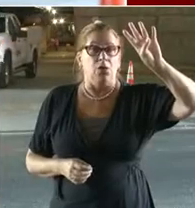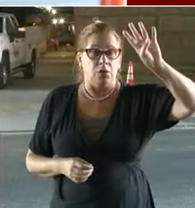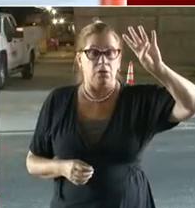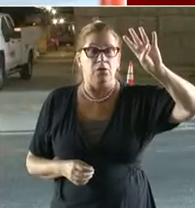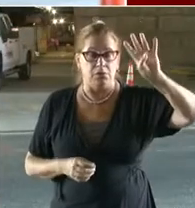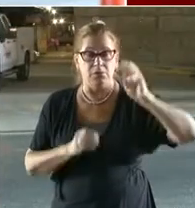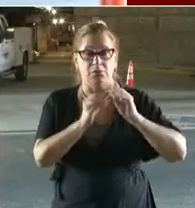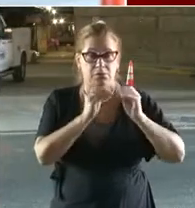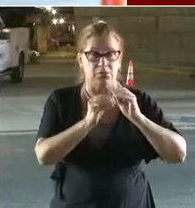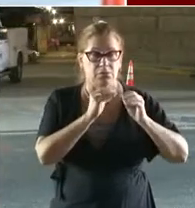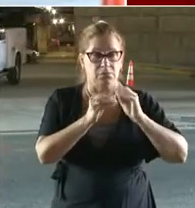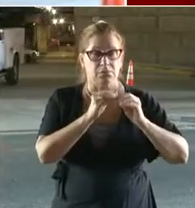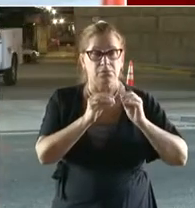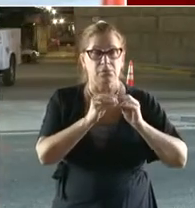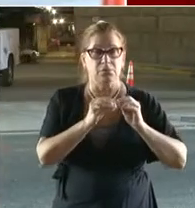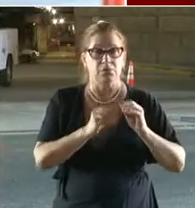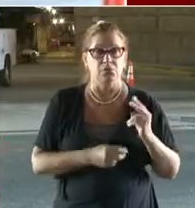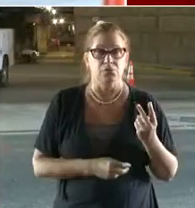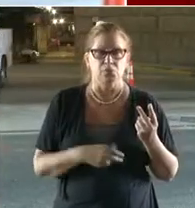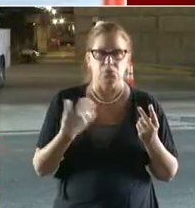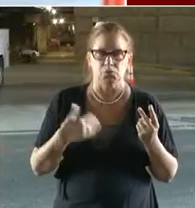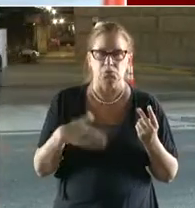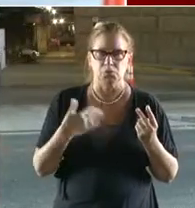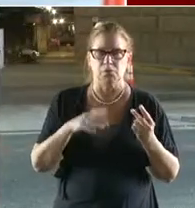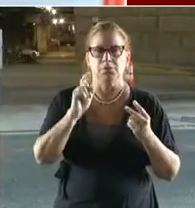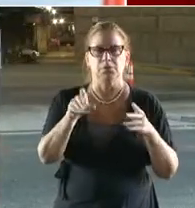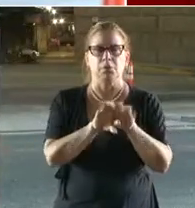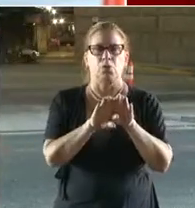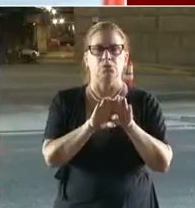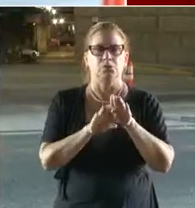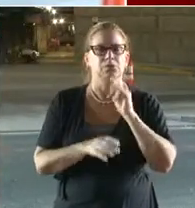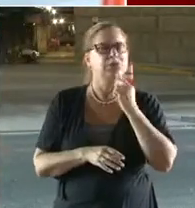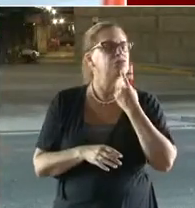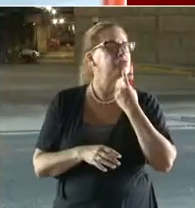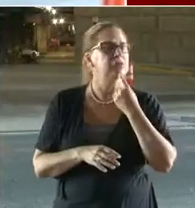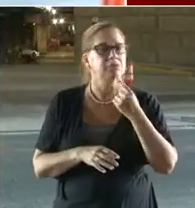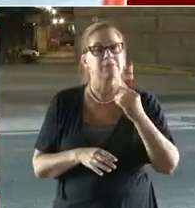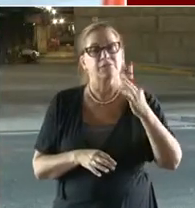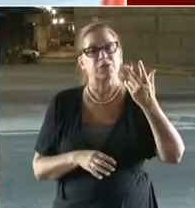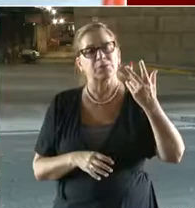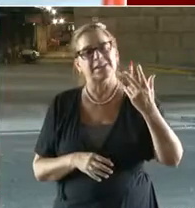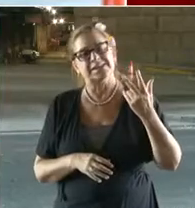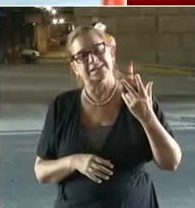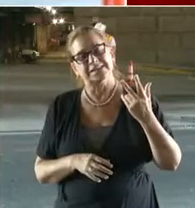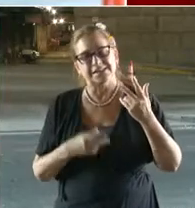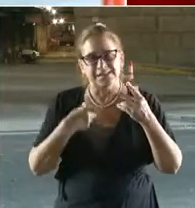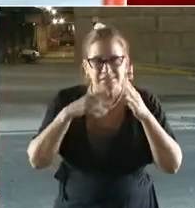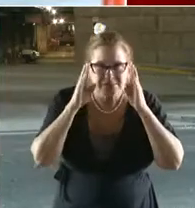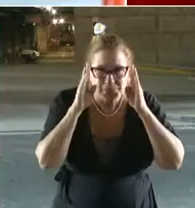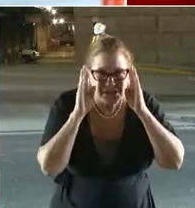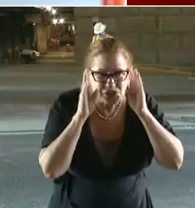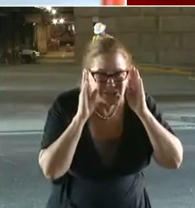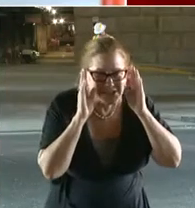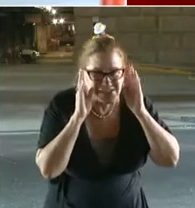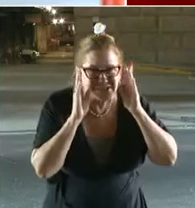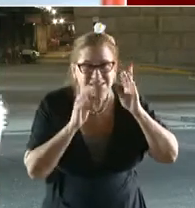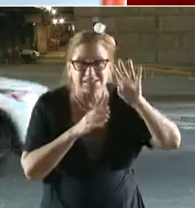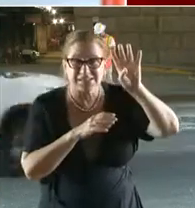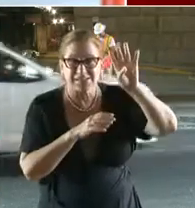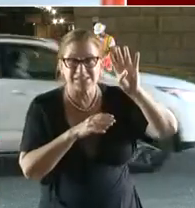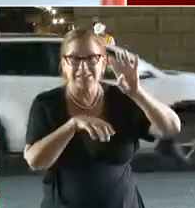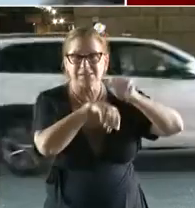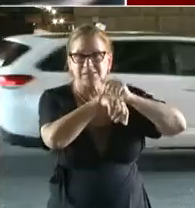you should consider closing it. Three is pay really good attention because there may be local failures. There's something that you need to fix.